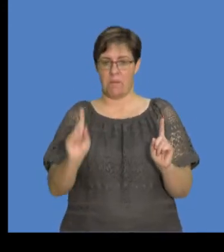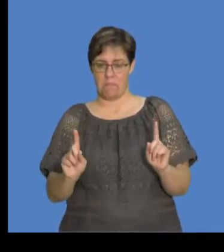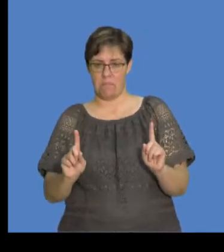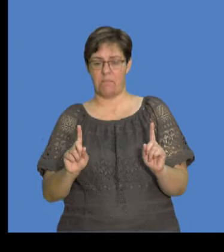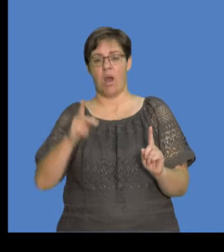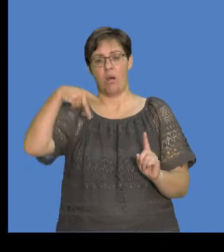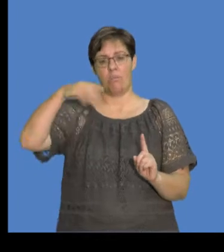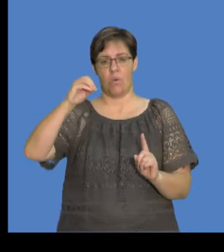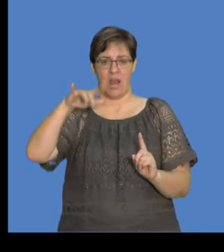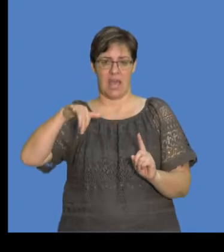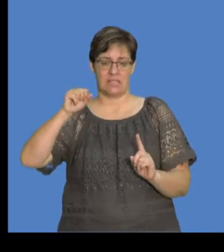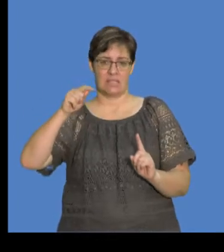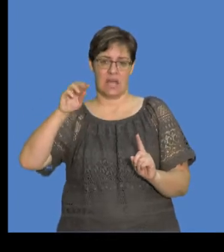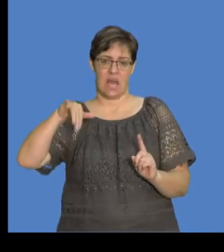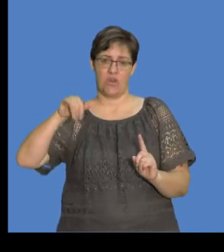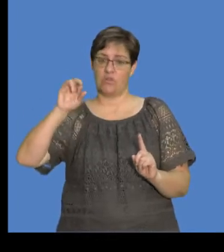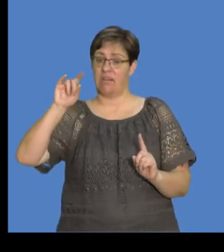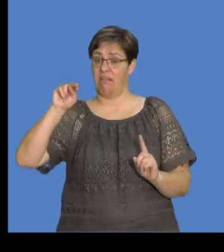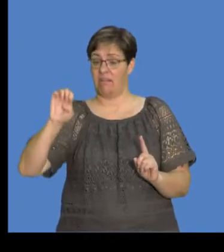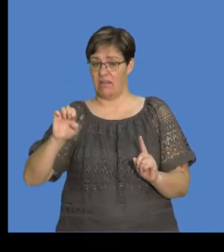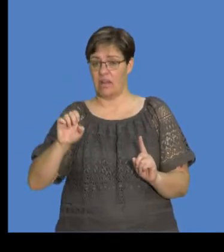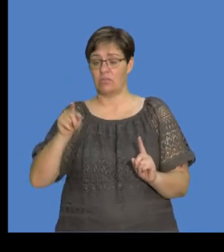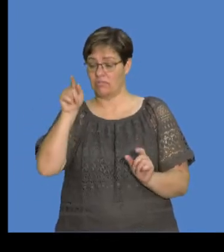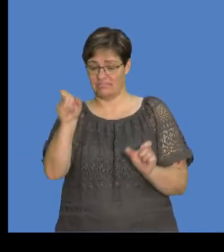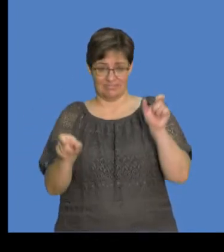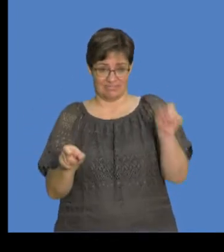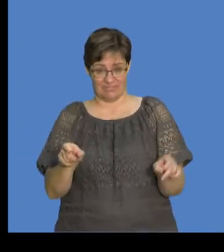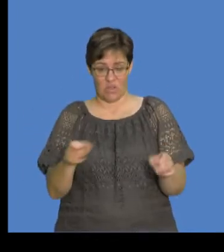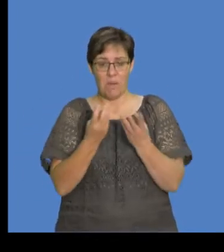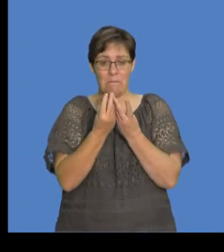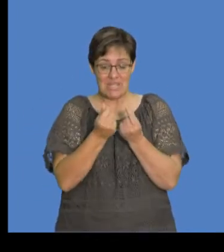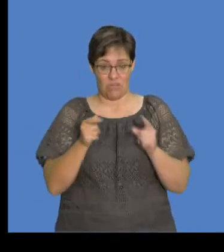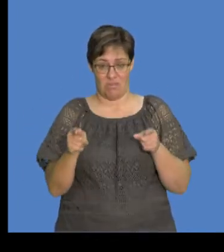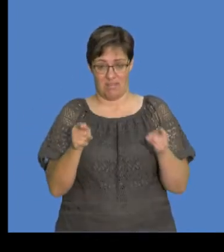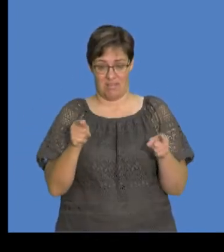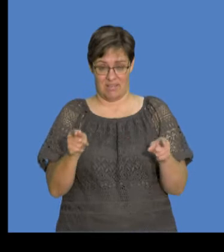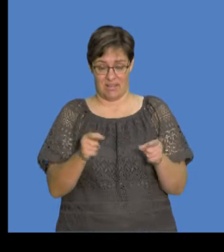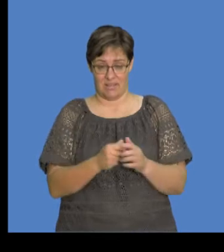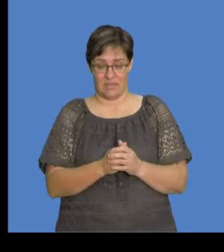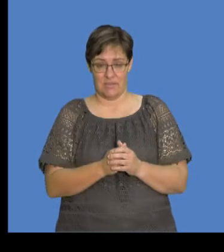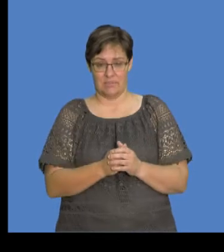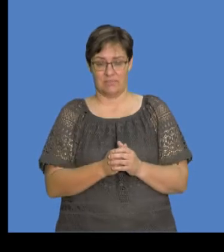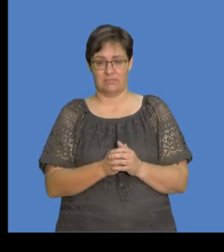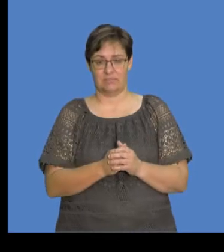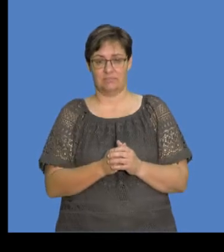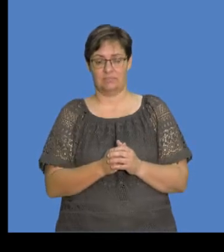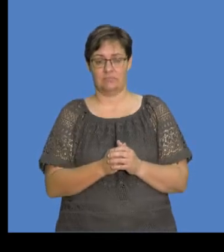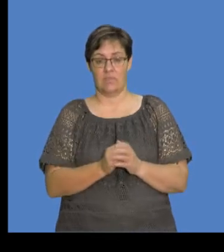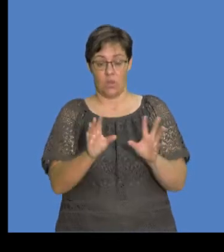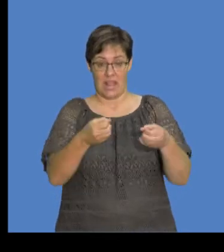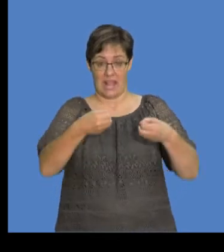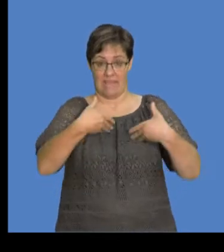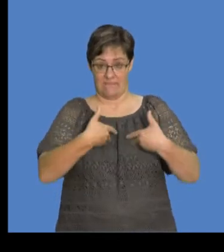polystyrene, are those insulators. So the insulators, okay, or the materials, okay,